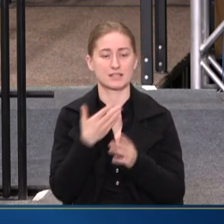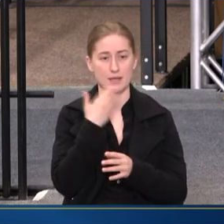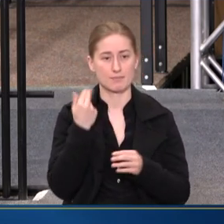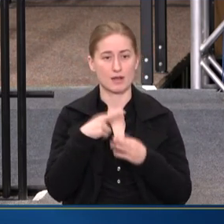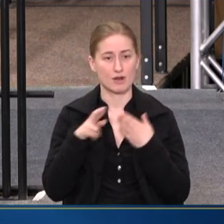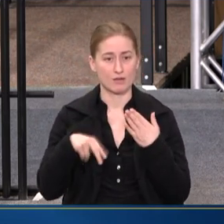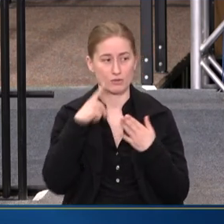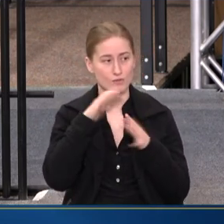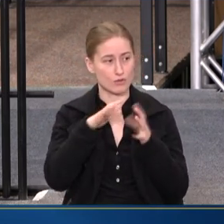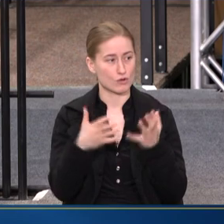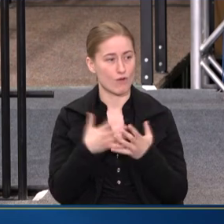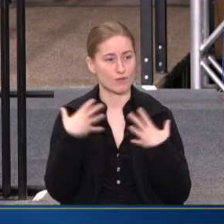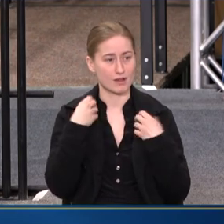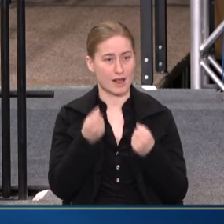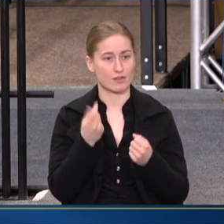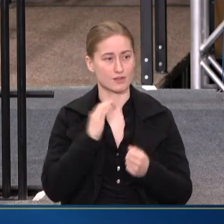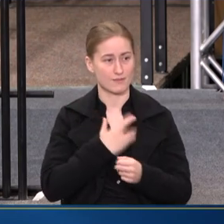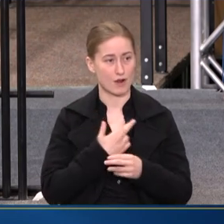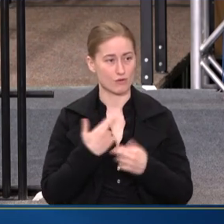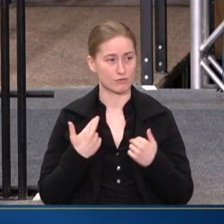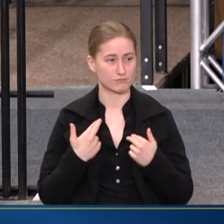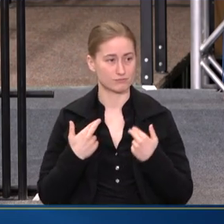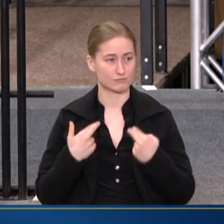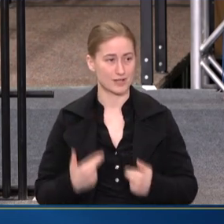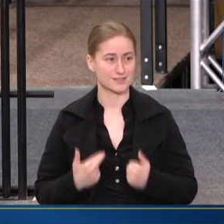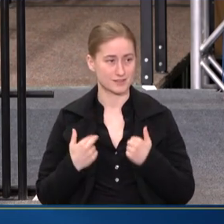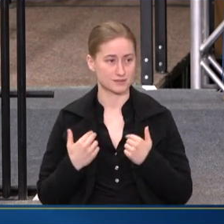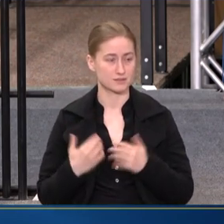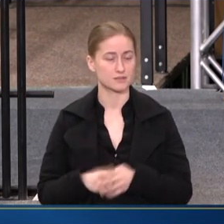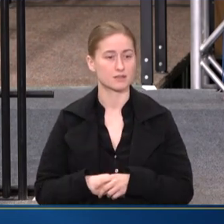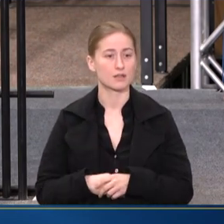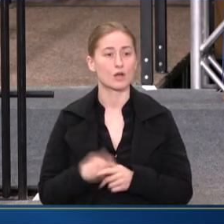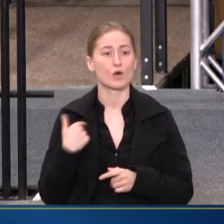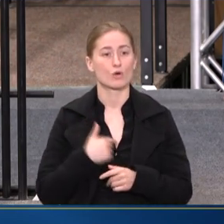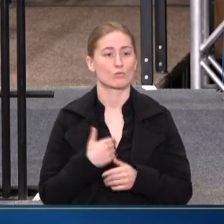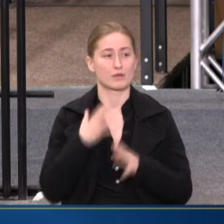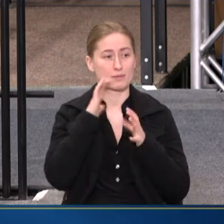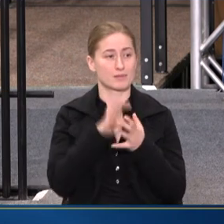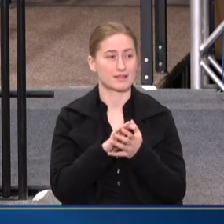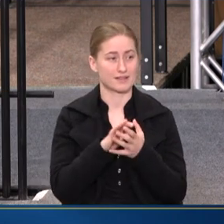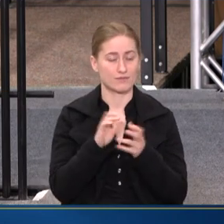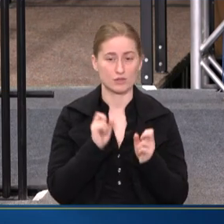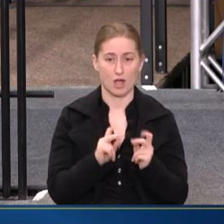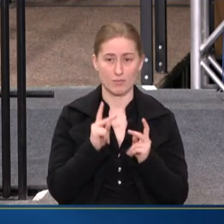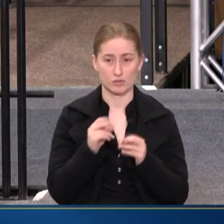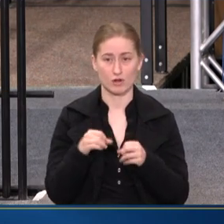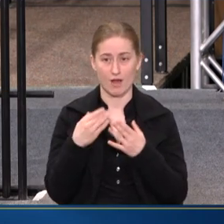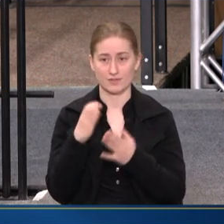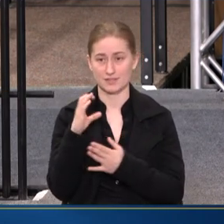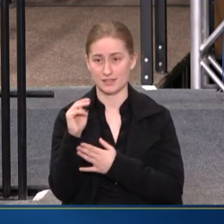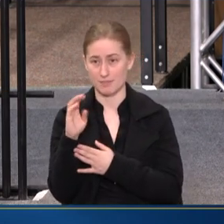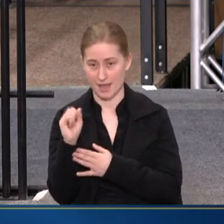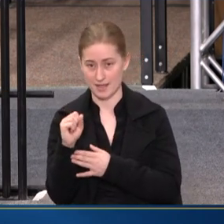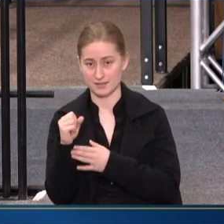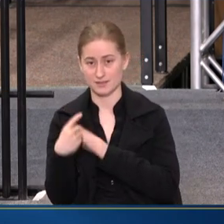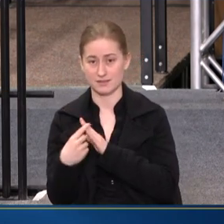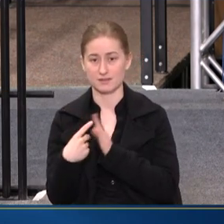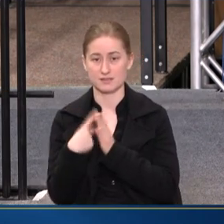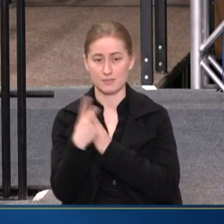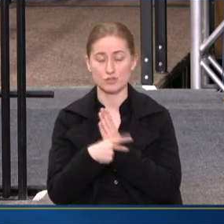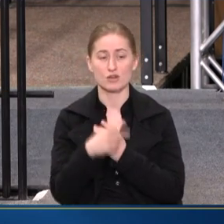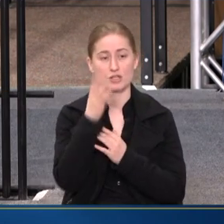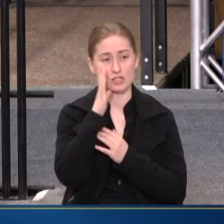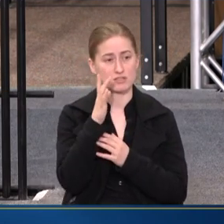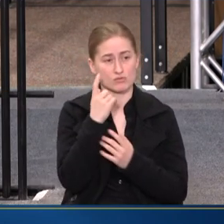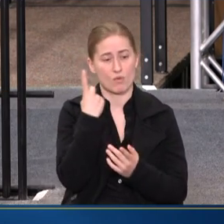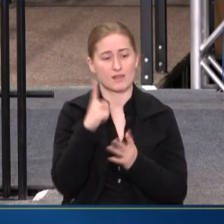health of our residents. We believe that the opportunity provided by the CMS demonstration is just the